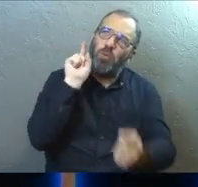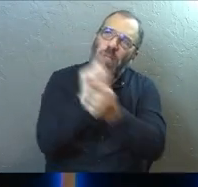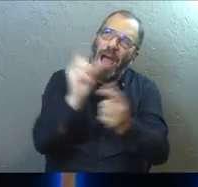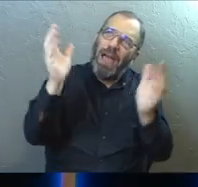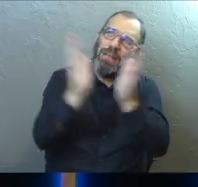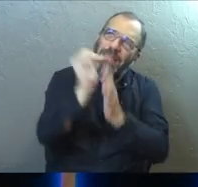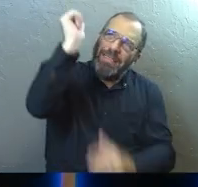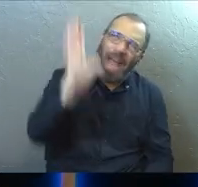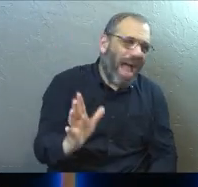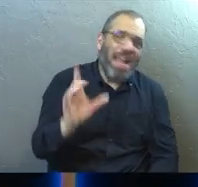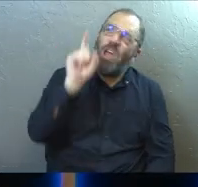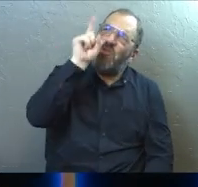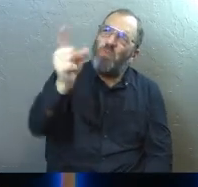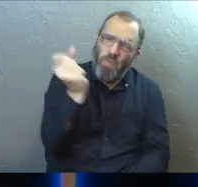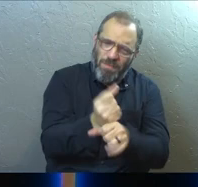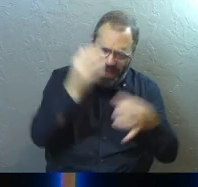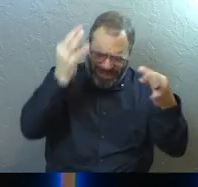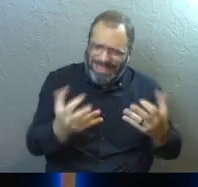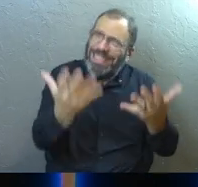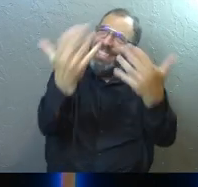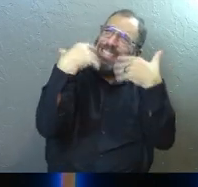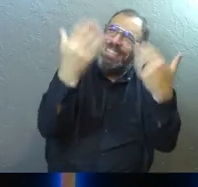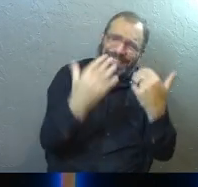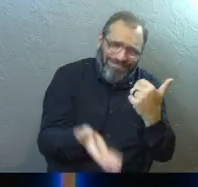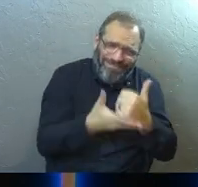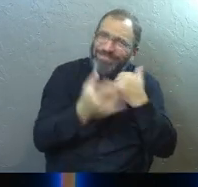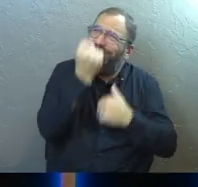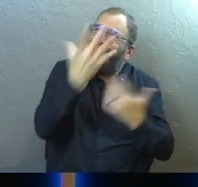God and say, God, you make sense of it for me.